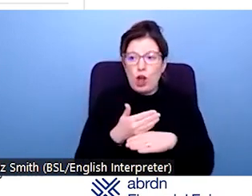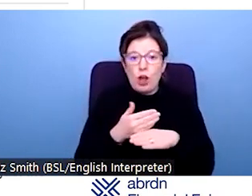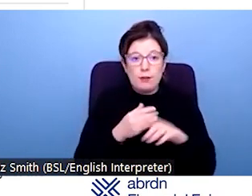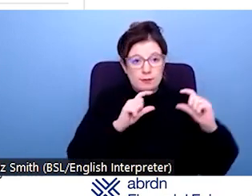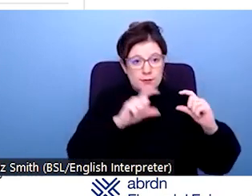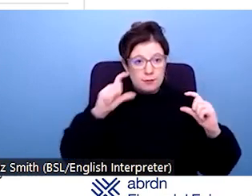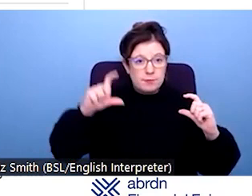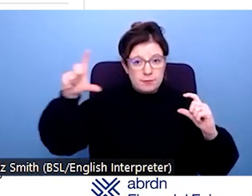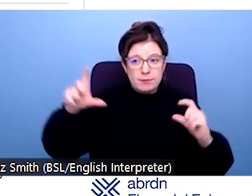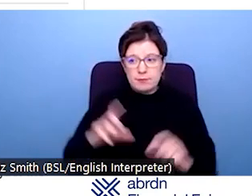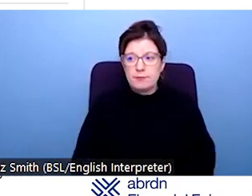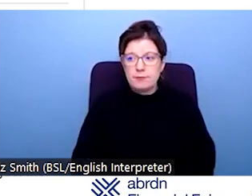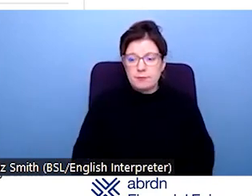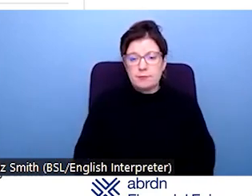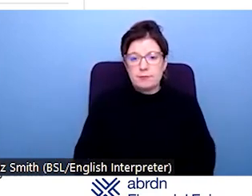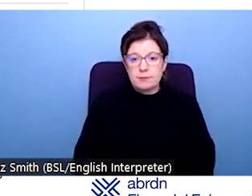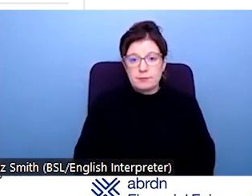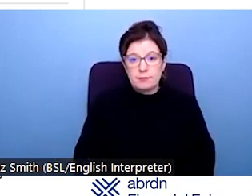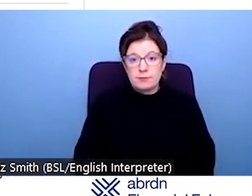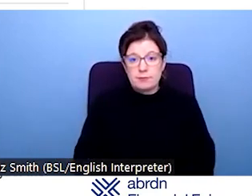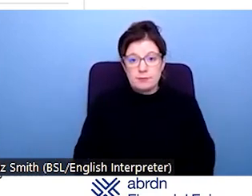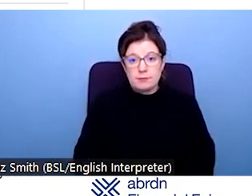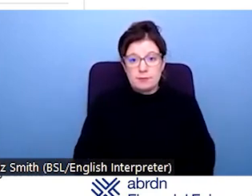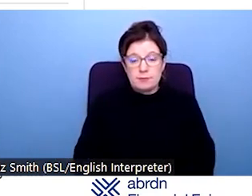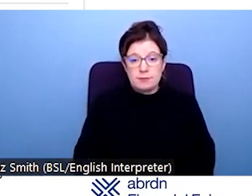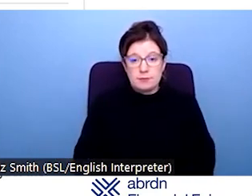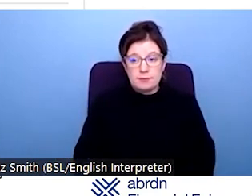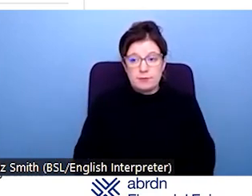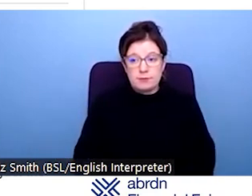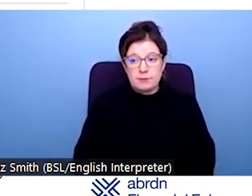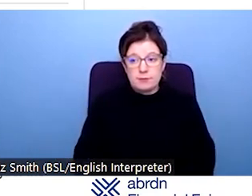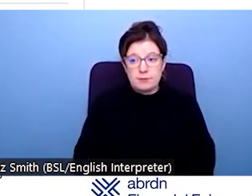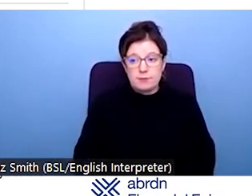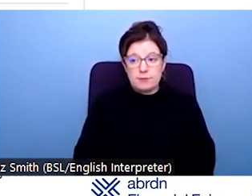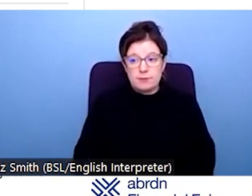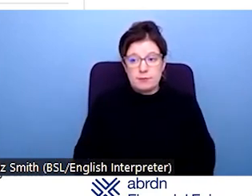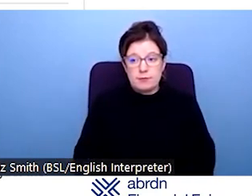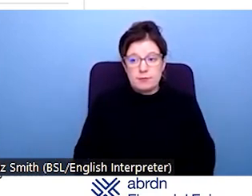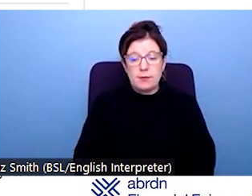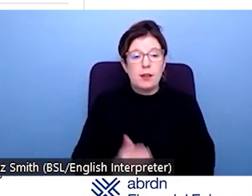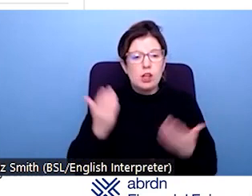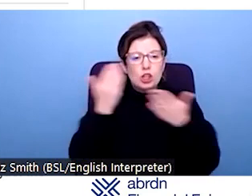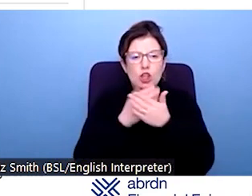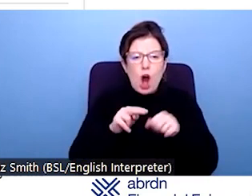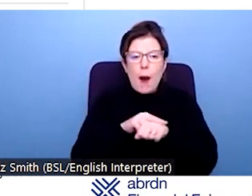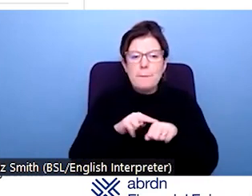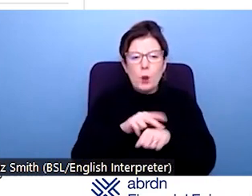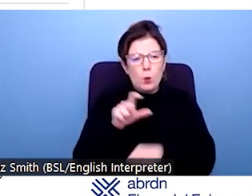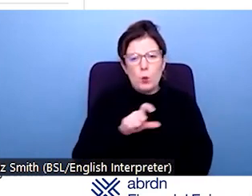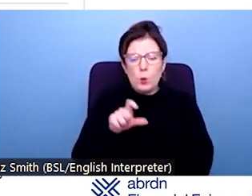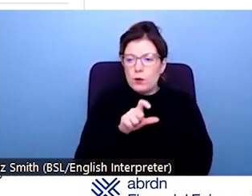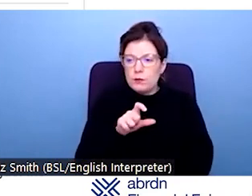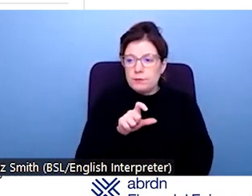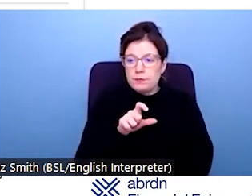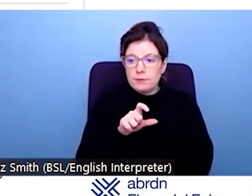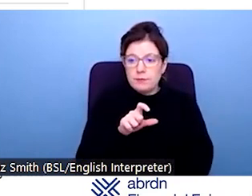in each of those categories. And what stands out in the graph is it shaded in dark blue to to identify where